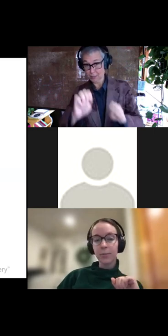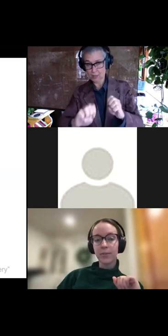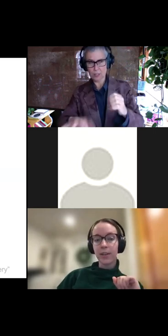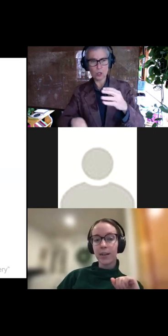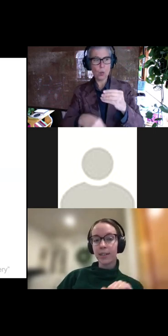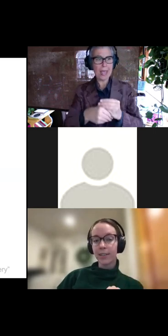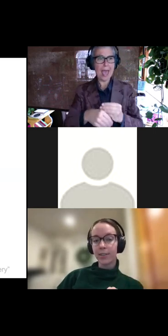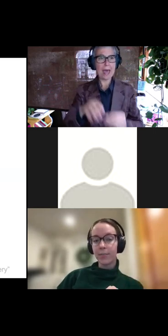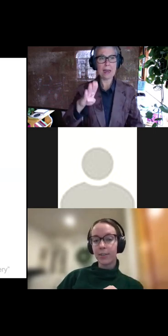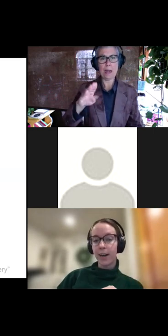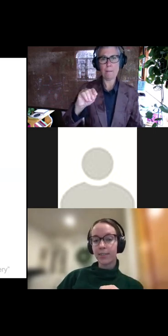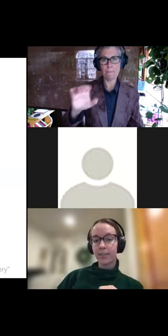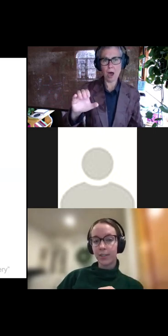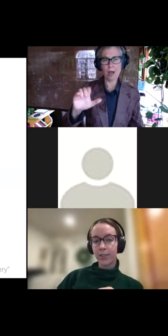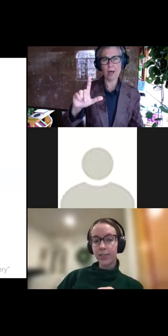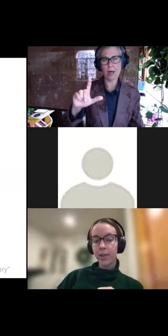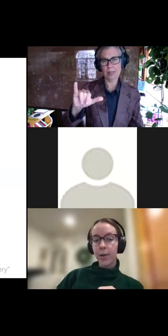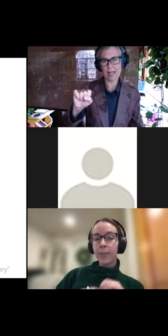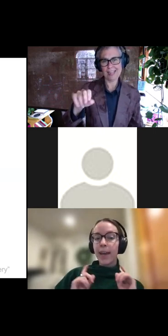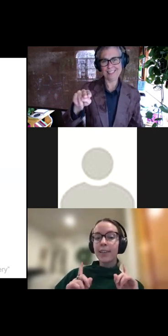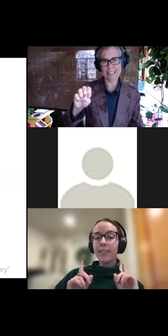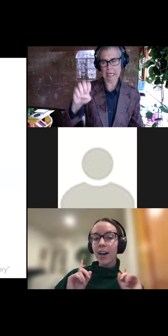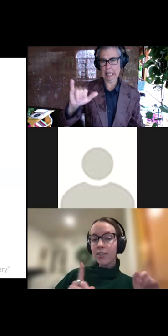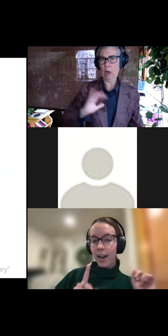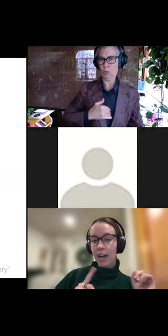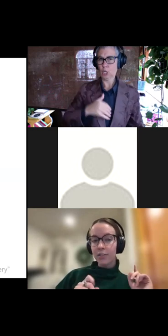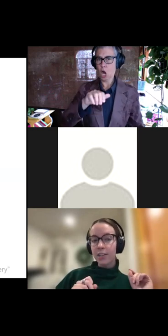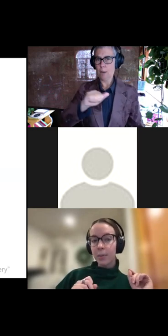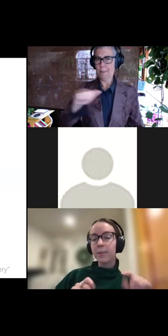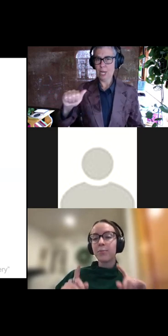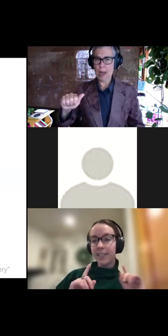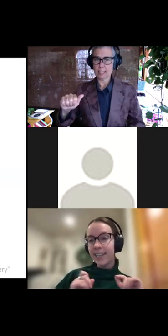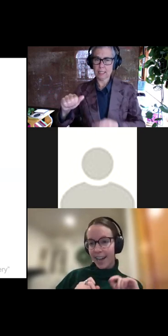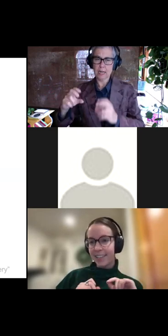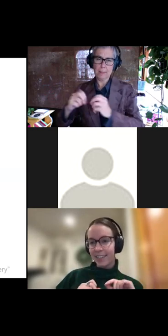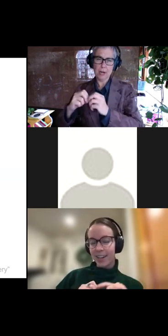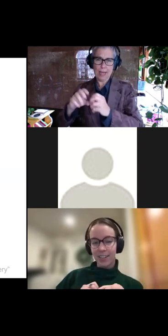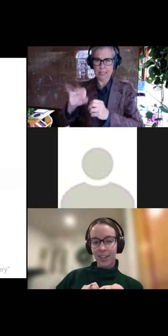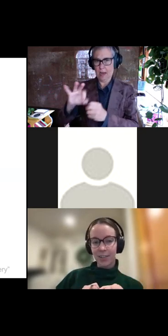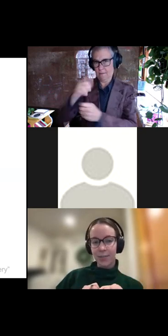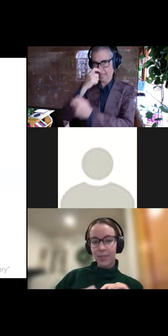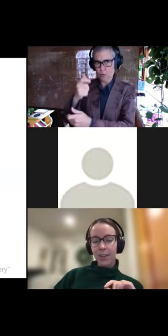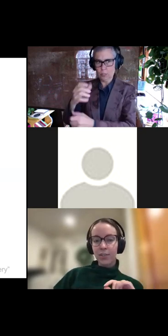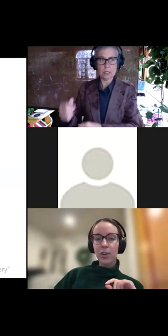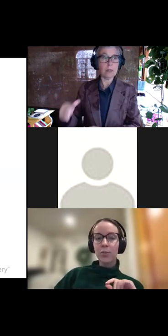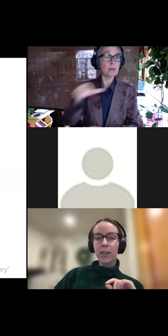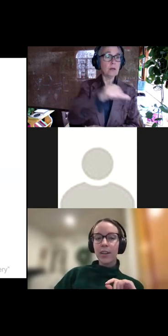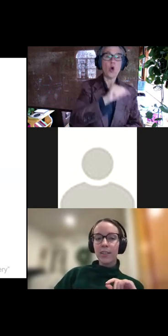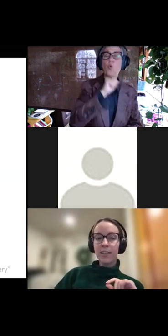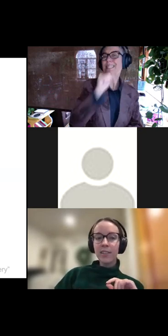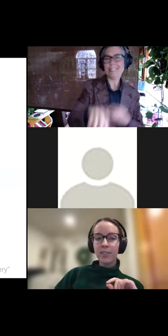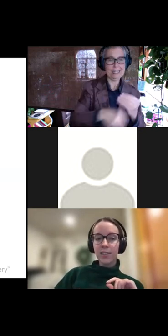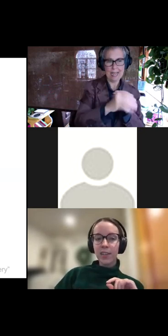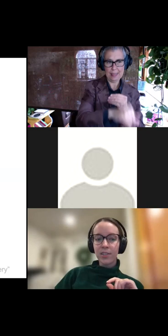-lysine, which was the non-canonical amino acid of interest. And in the other half of the experiments, we didn't add the non-canonical. So